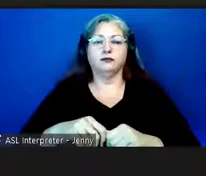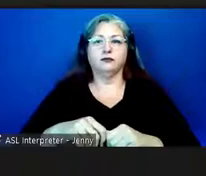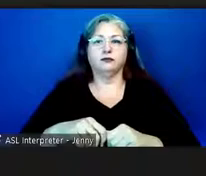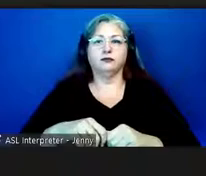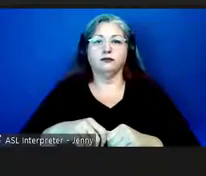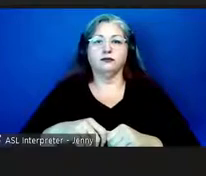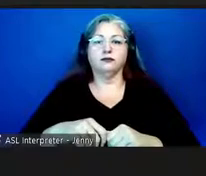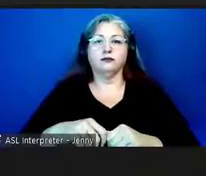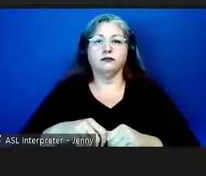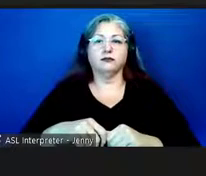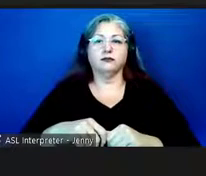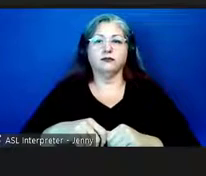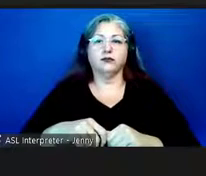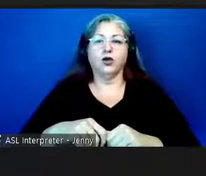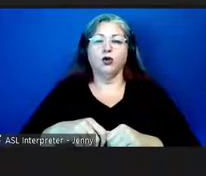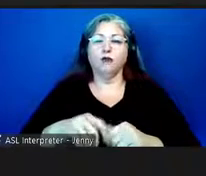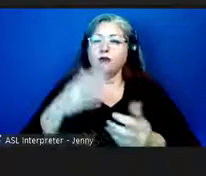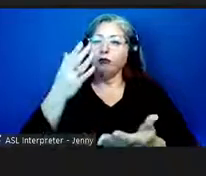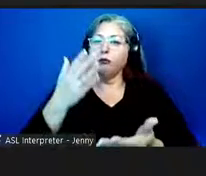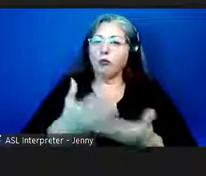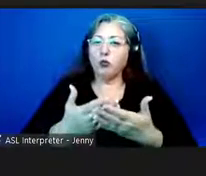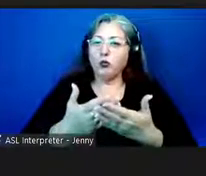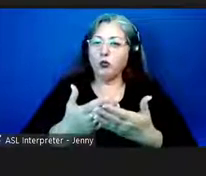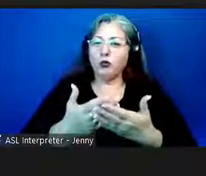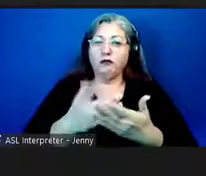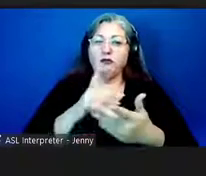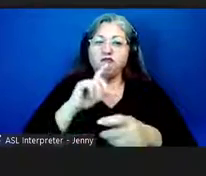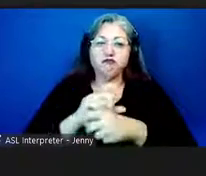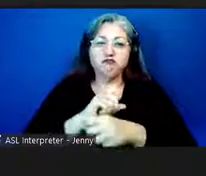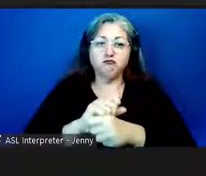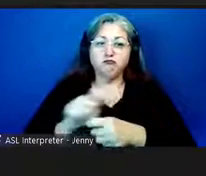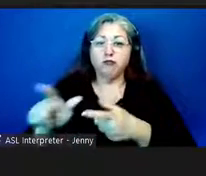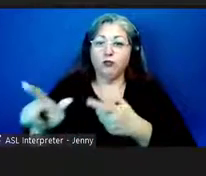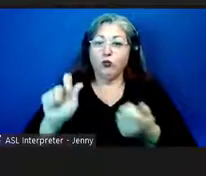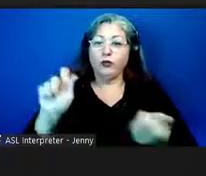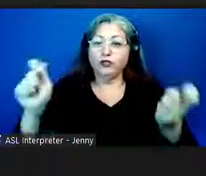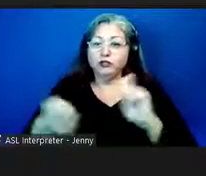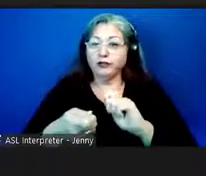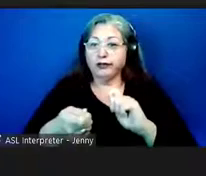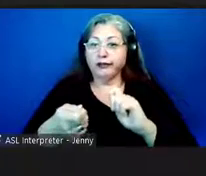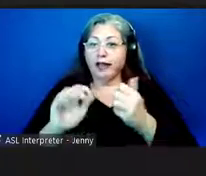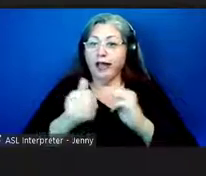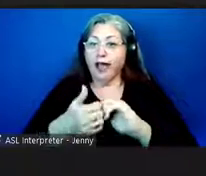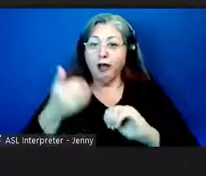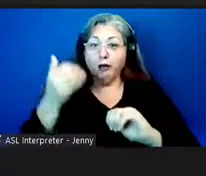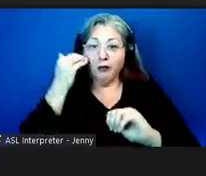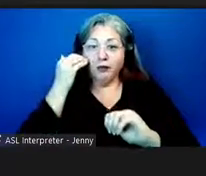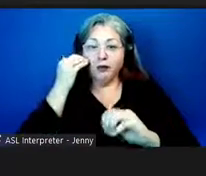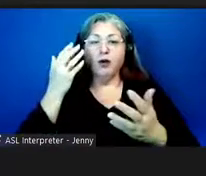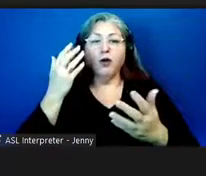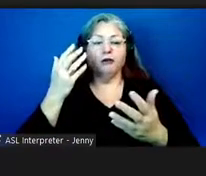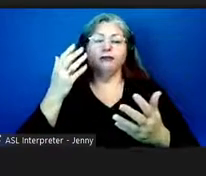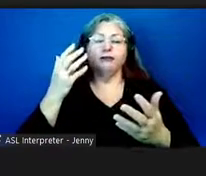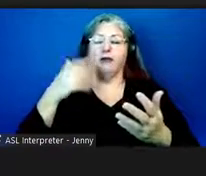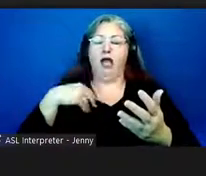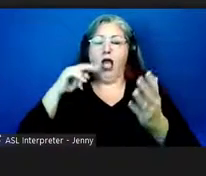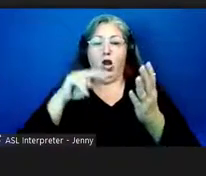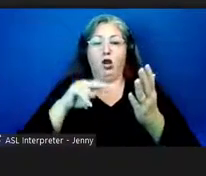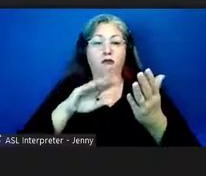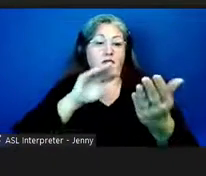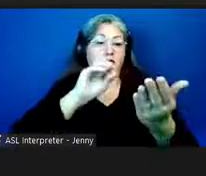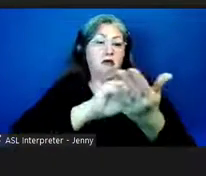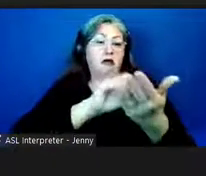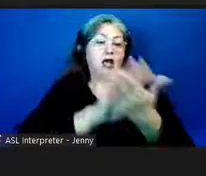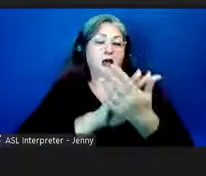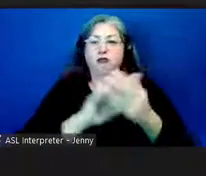quick transition was i believe there's no documentation on this